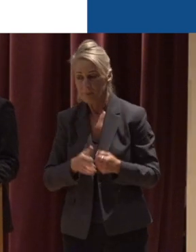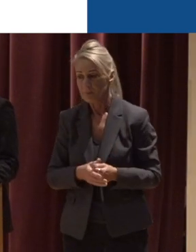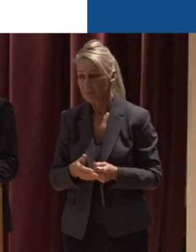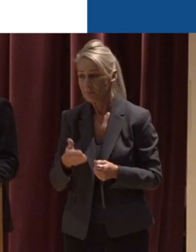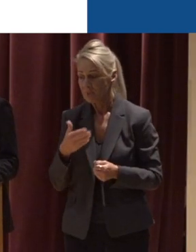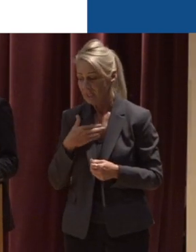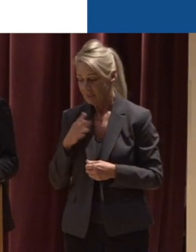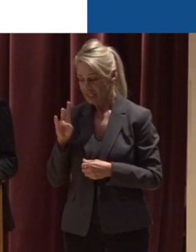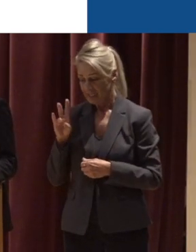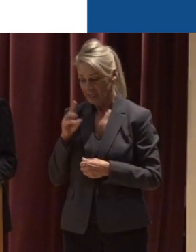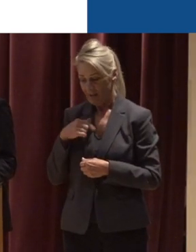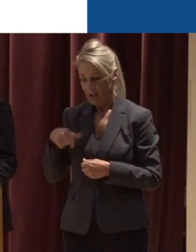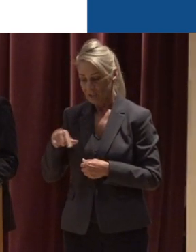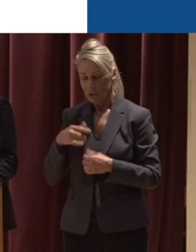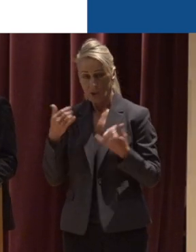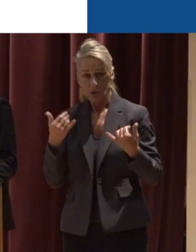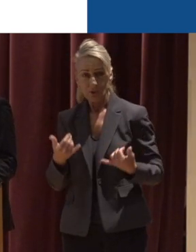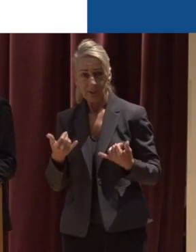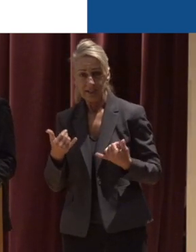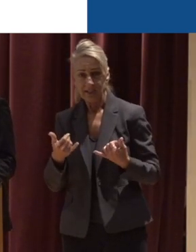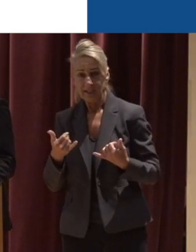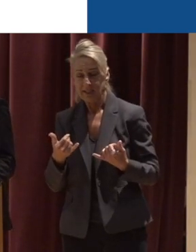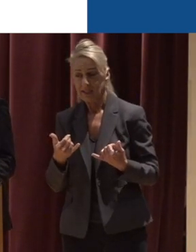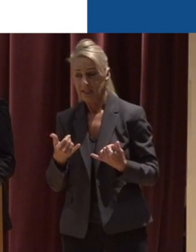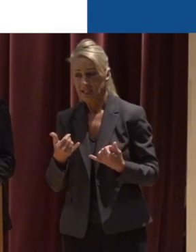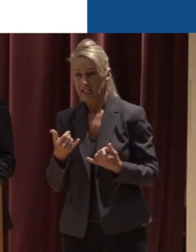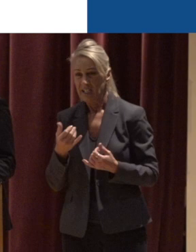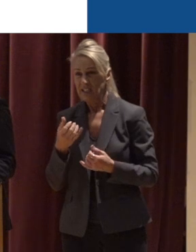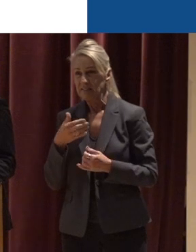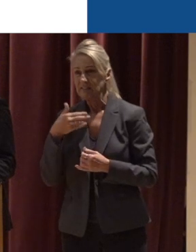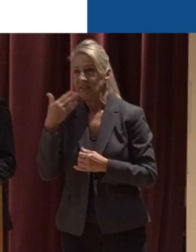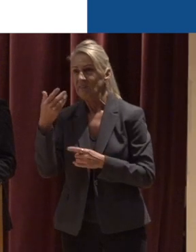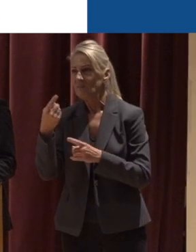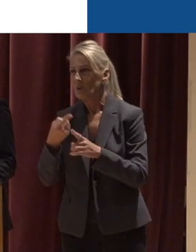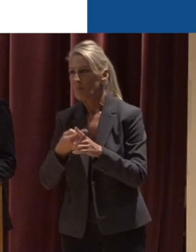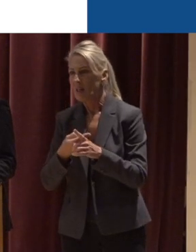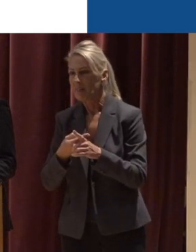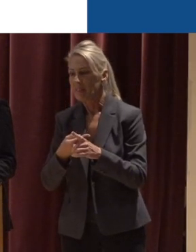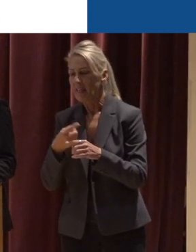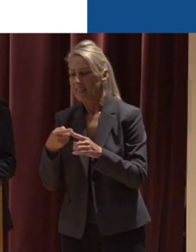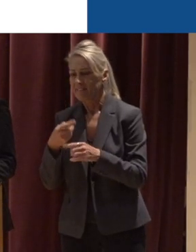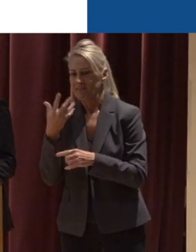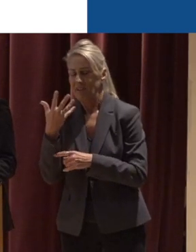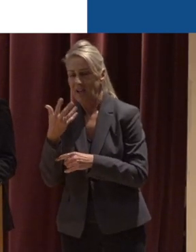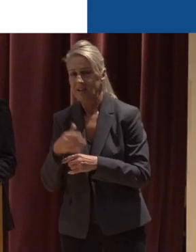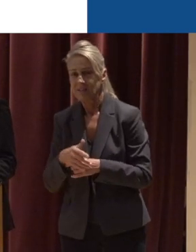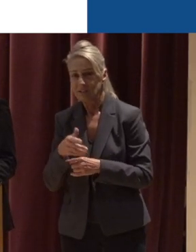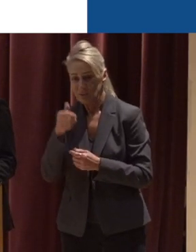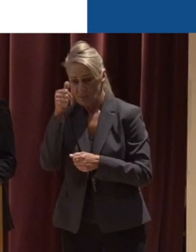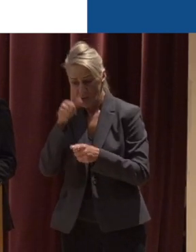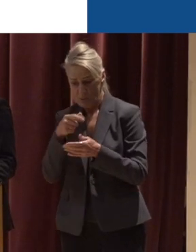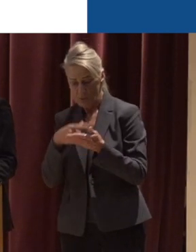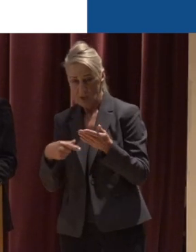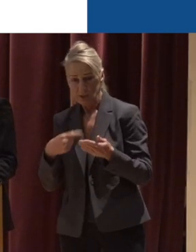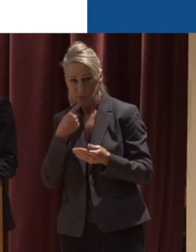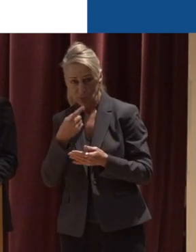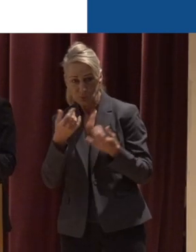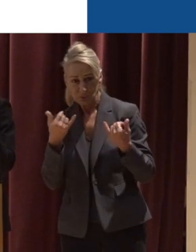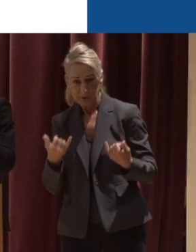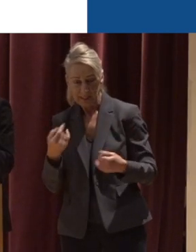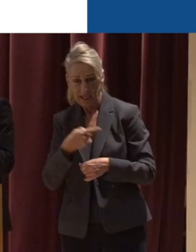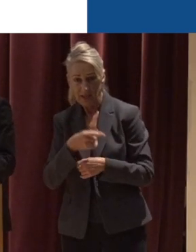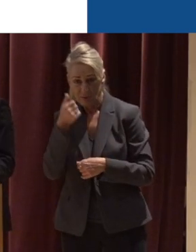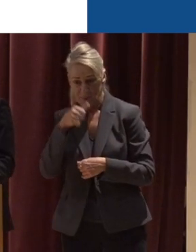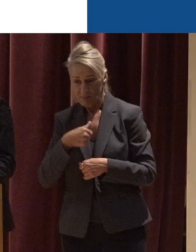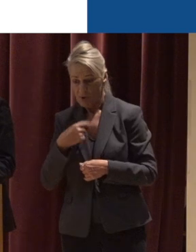seven of us currently And then in a few months, five of us So think about all of what I've talked to you about today And understand that there are